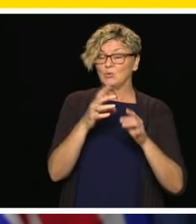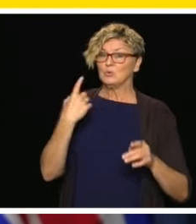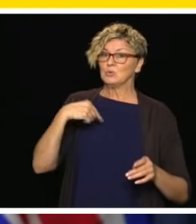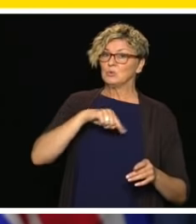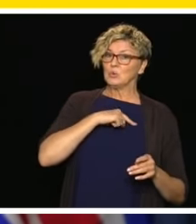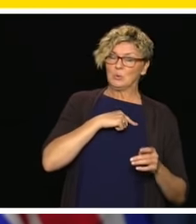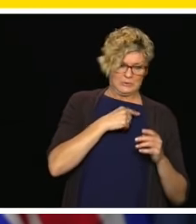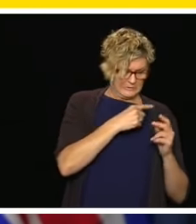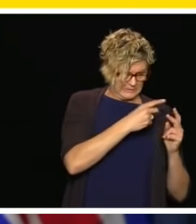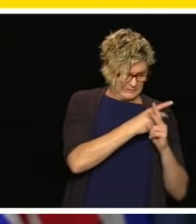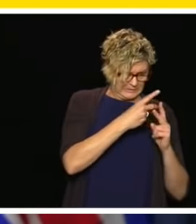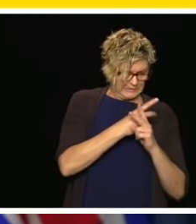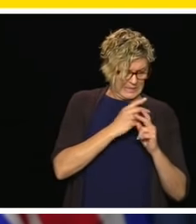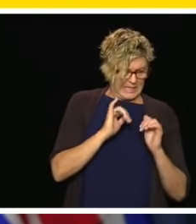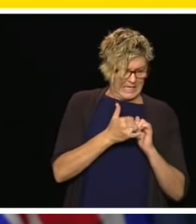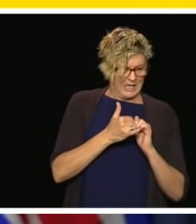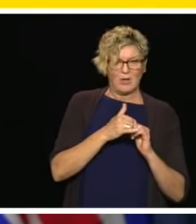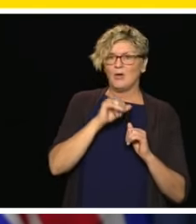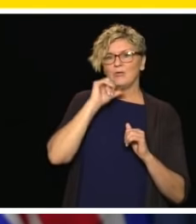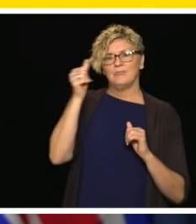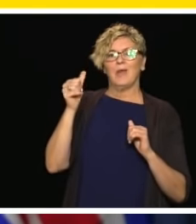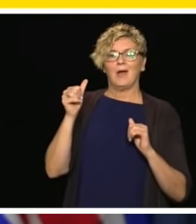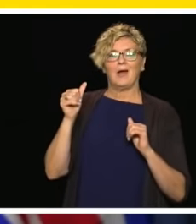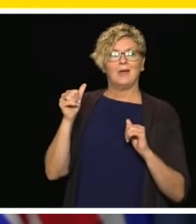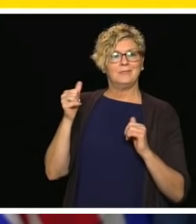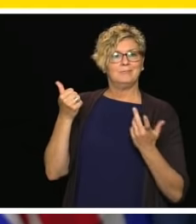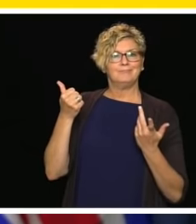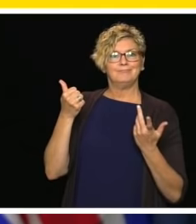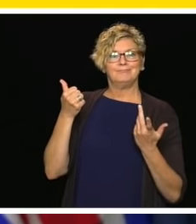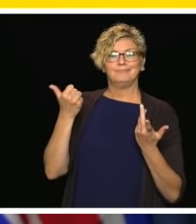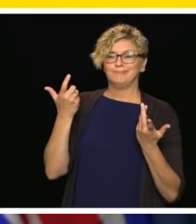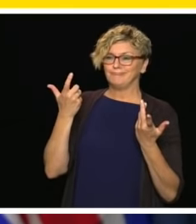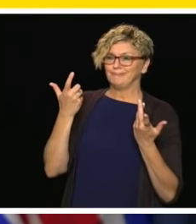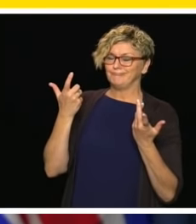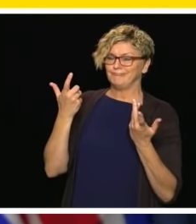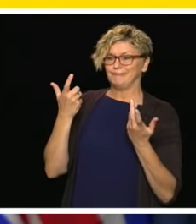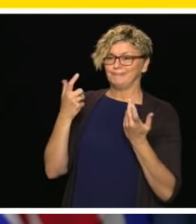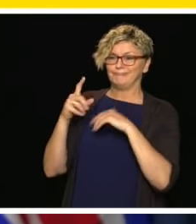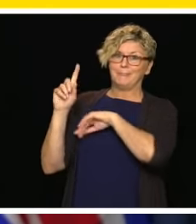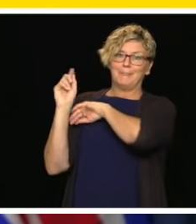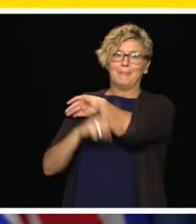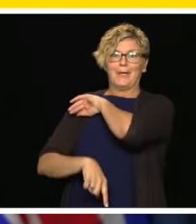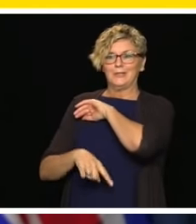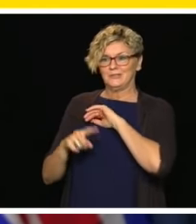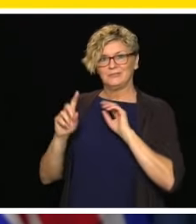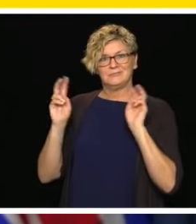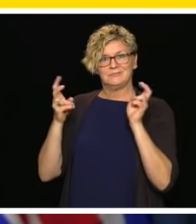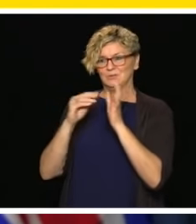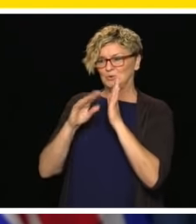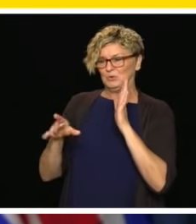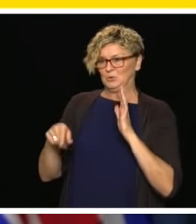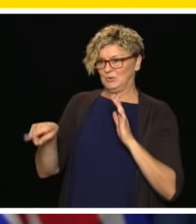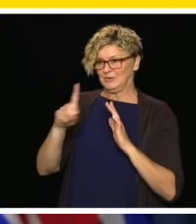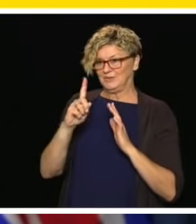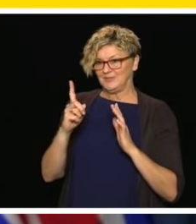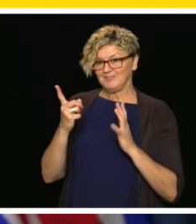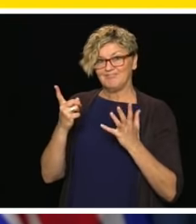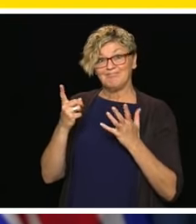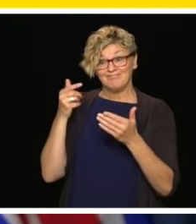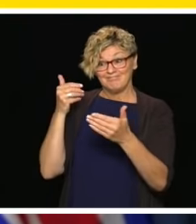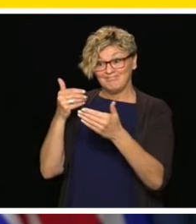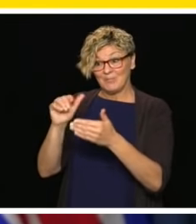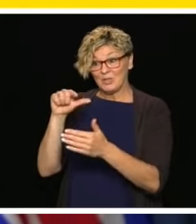you know, being thrown into a pandemic. We were going to make sure that everybody on track to graduate will graduate.